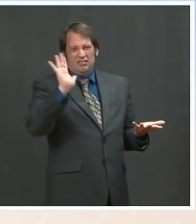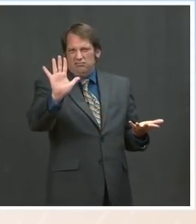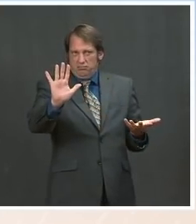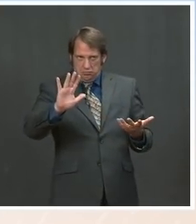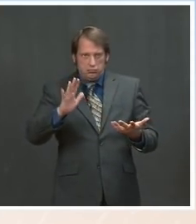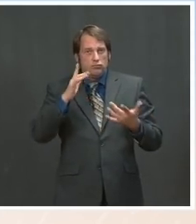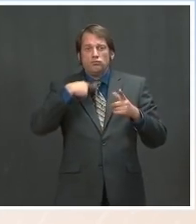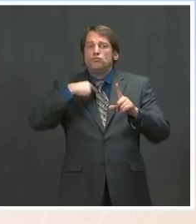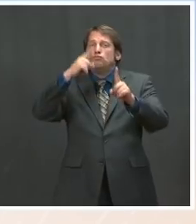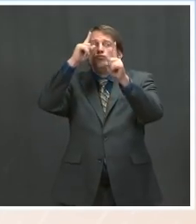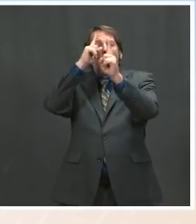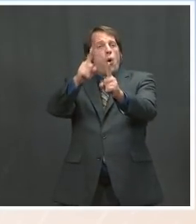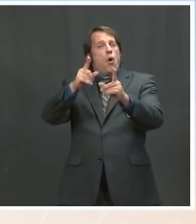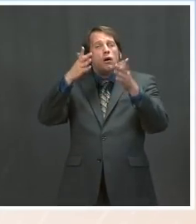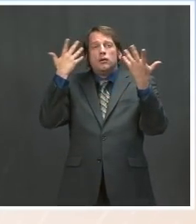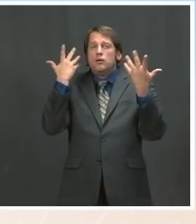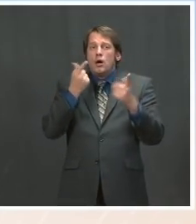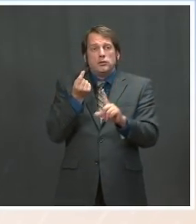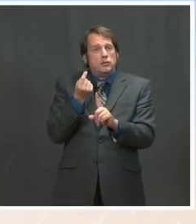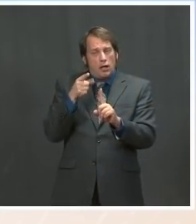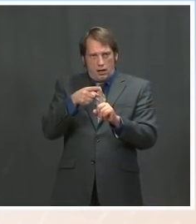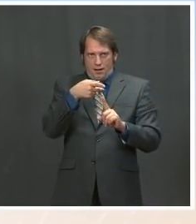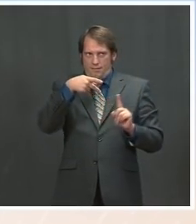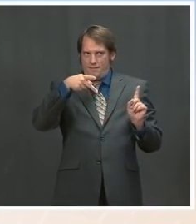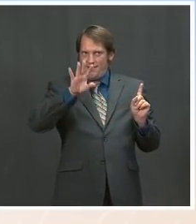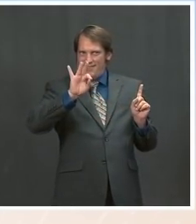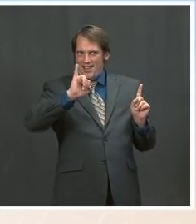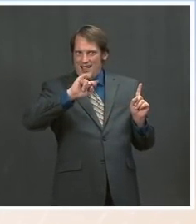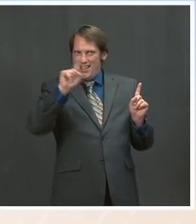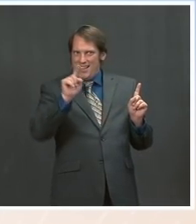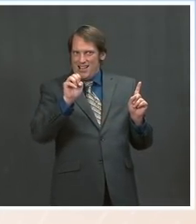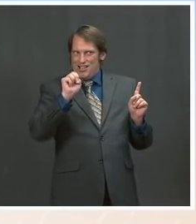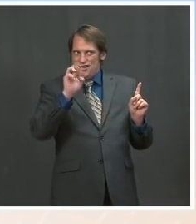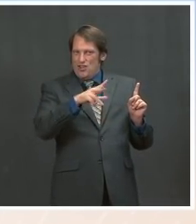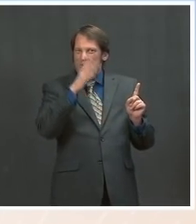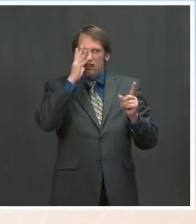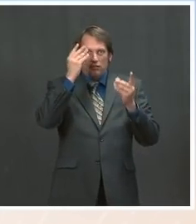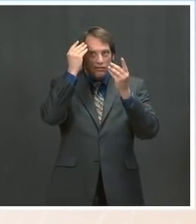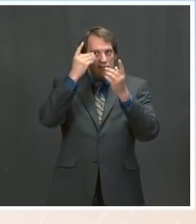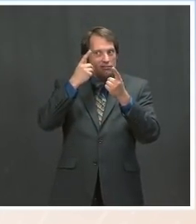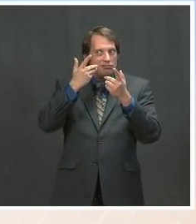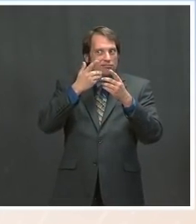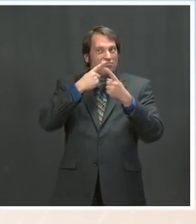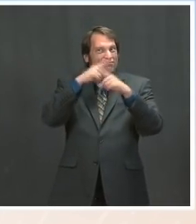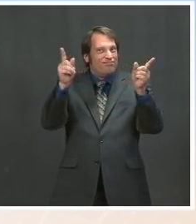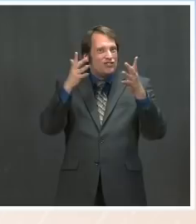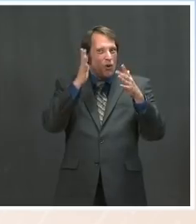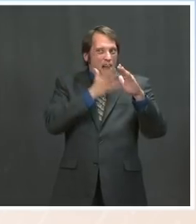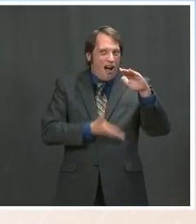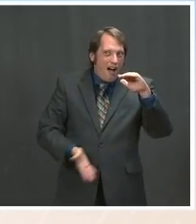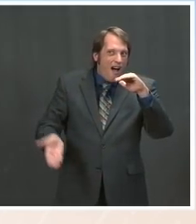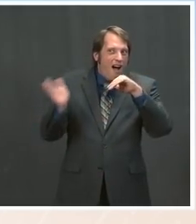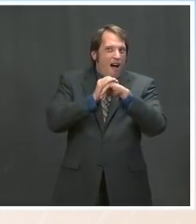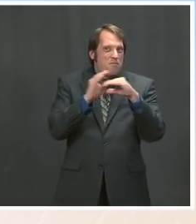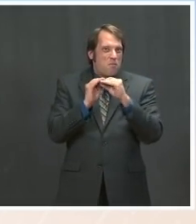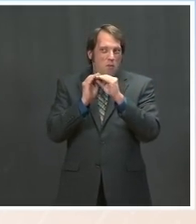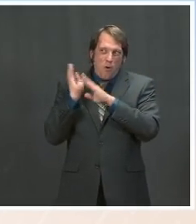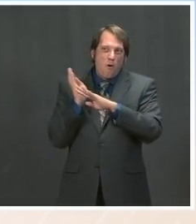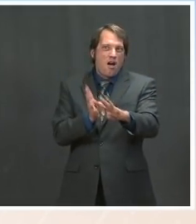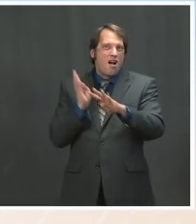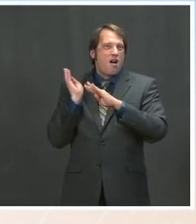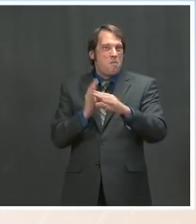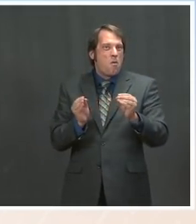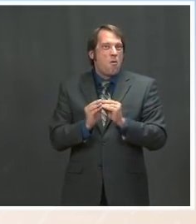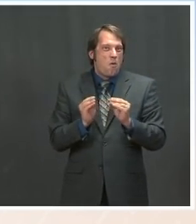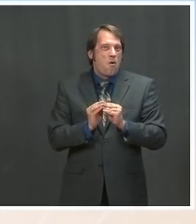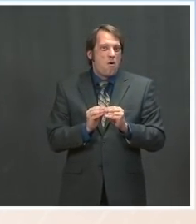remains. Pfizer has also announced that they are going to try to expedite some of their production as well. But in terms of Johnson & Johnson, the